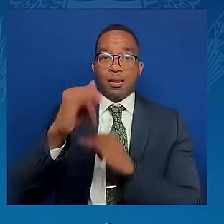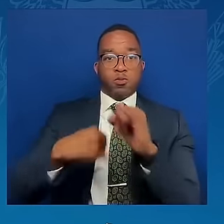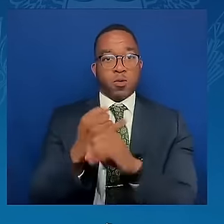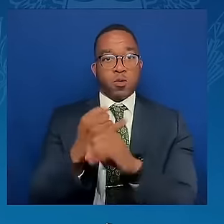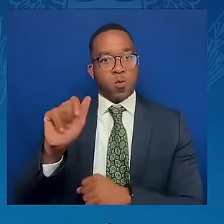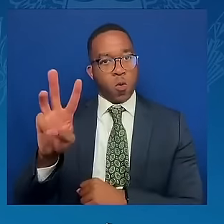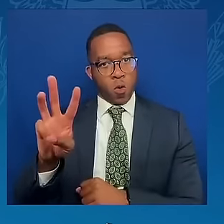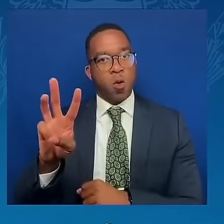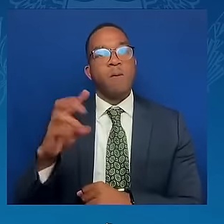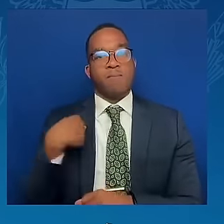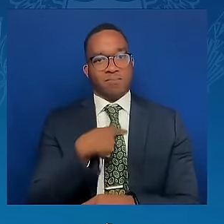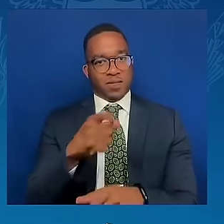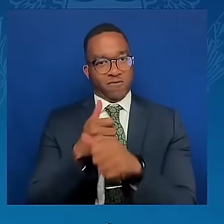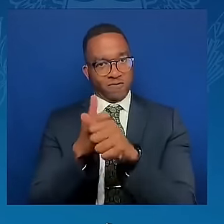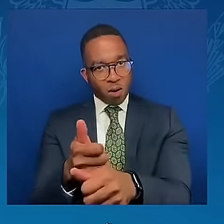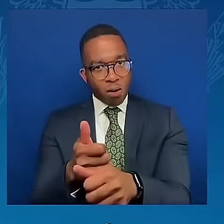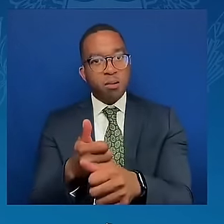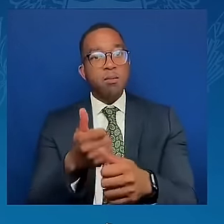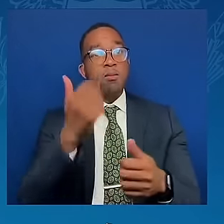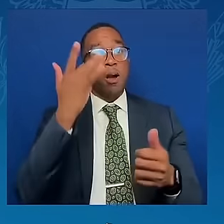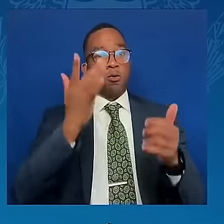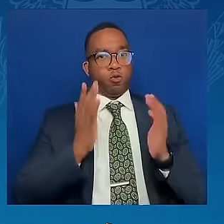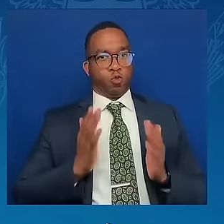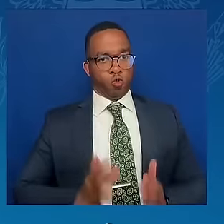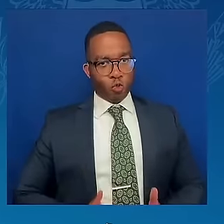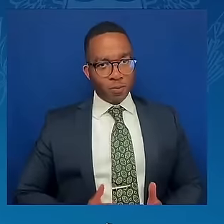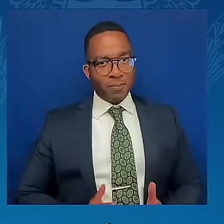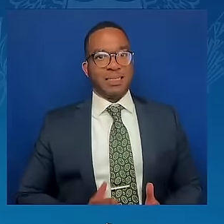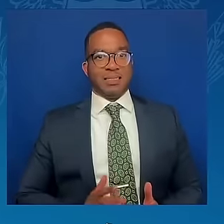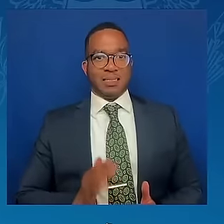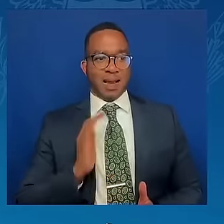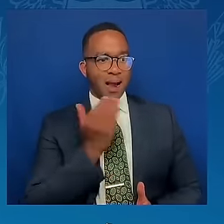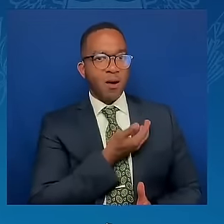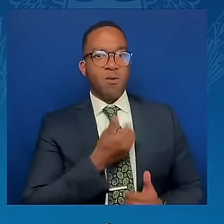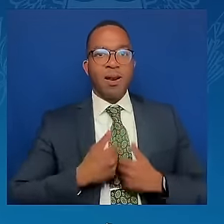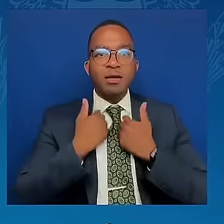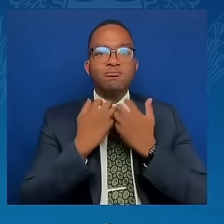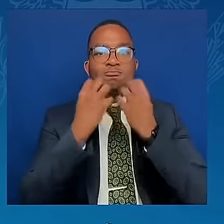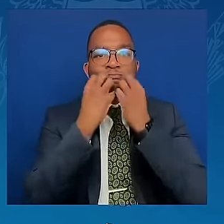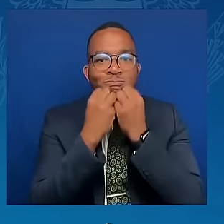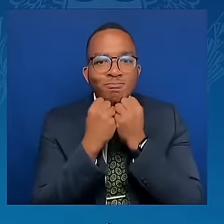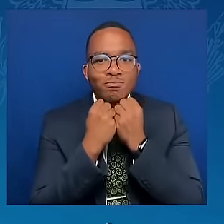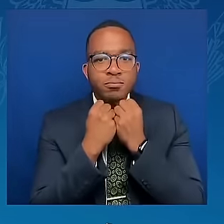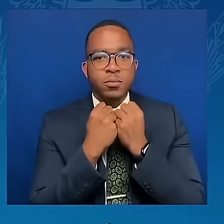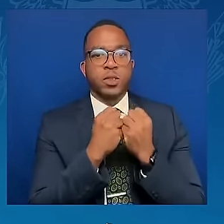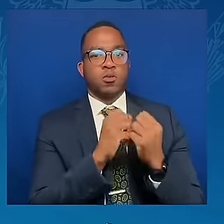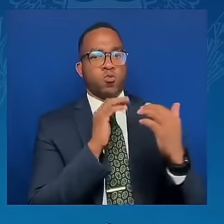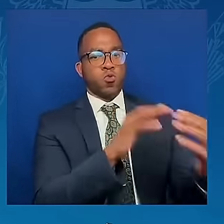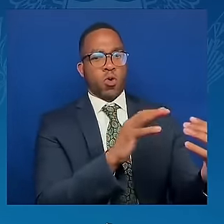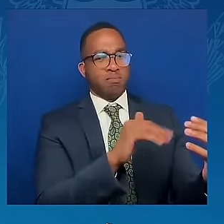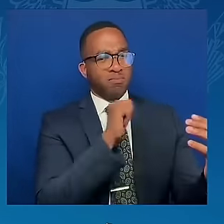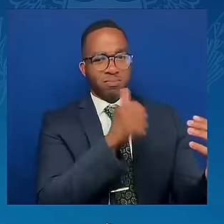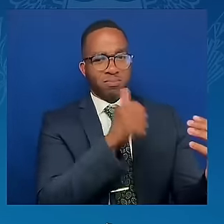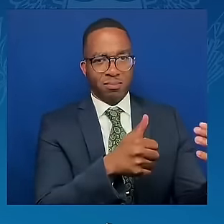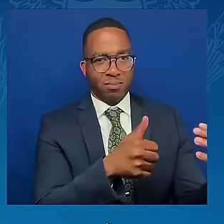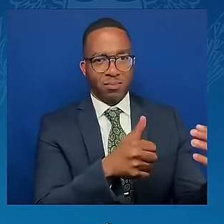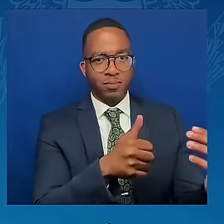of human life, life, not war. Now we will focus on three points, like Madam President said,